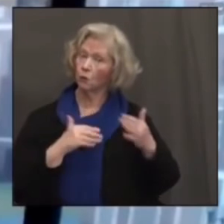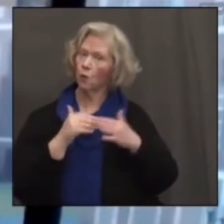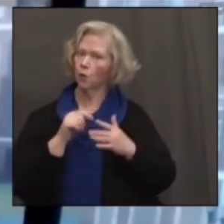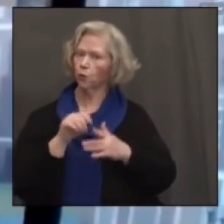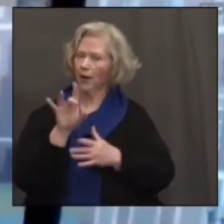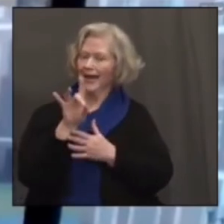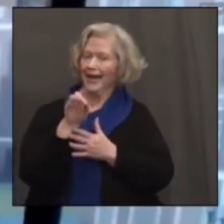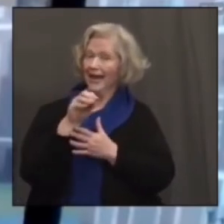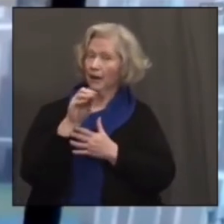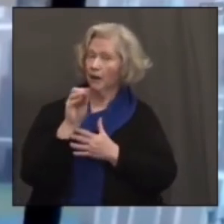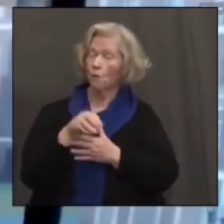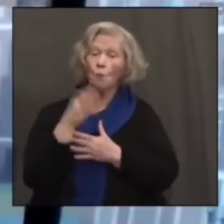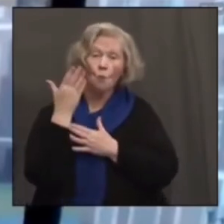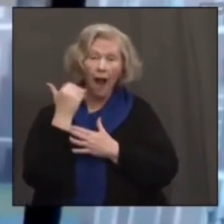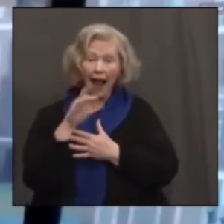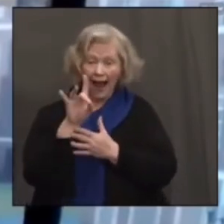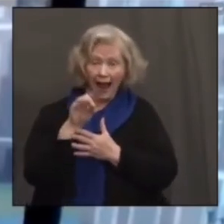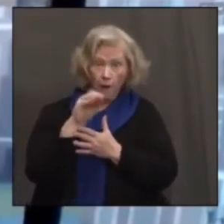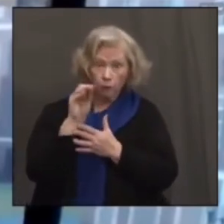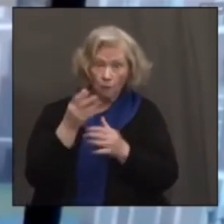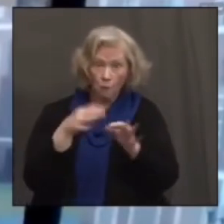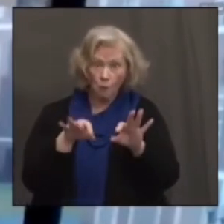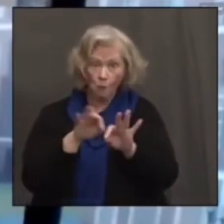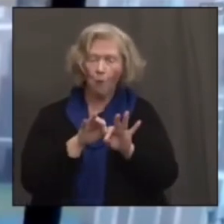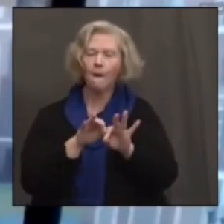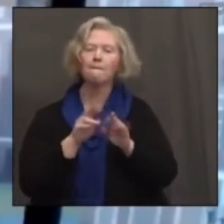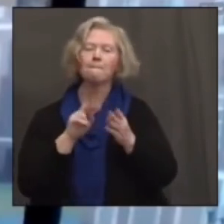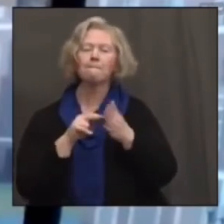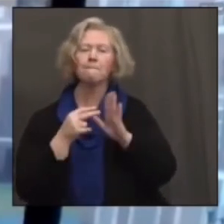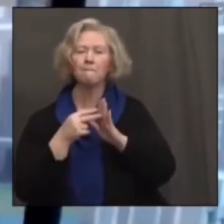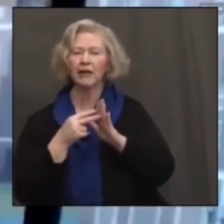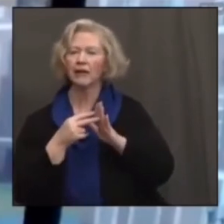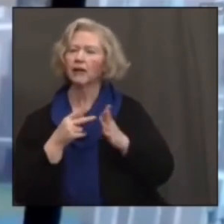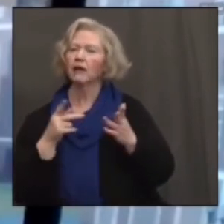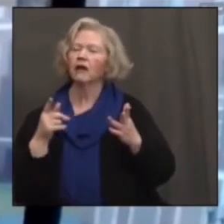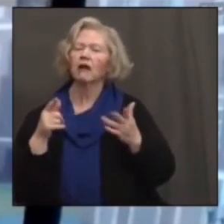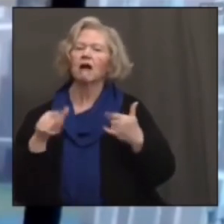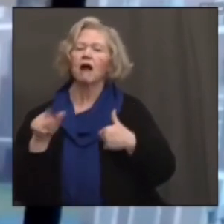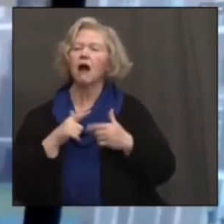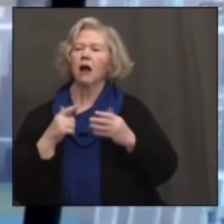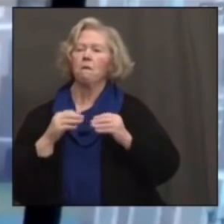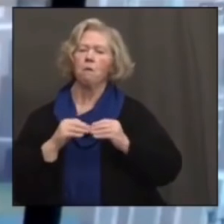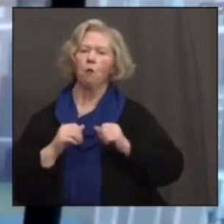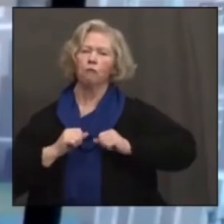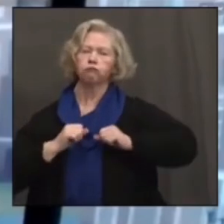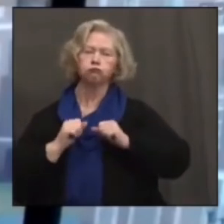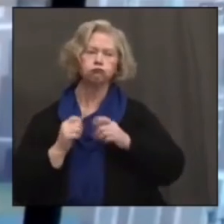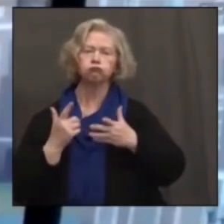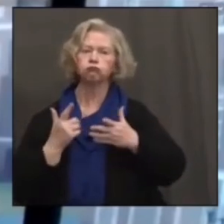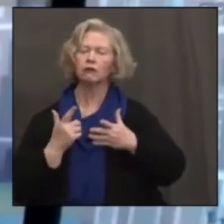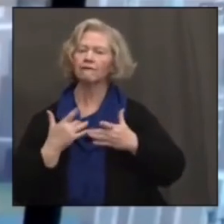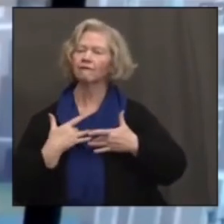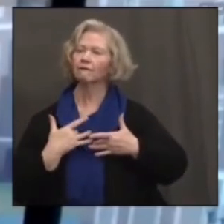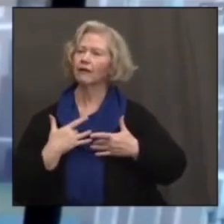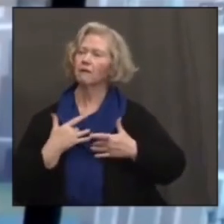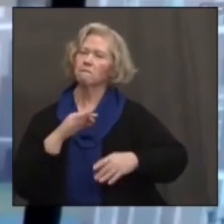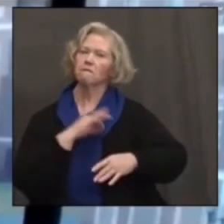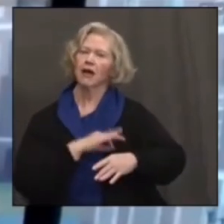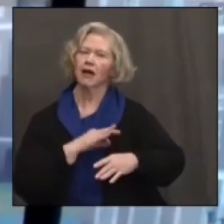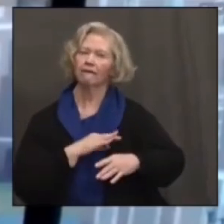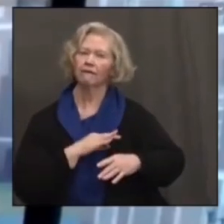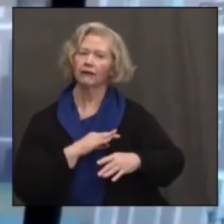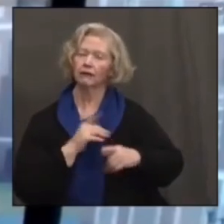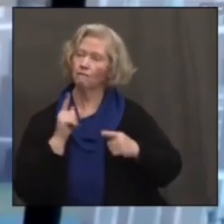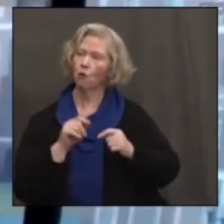important because that's when we're going to start seeing population-level benefits of vaccination. And, you know,